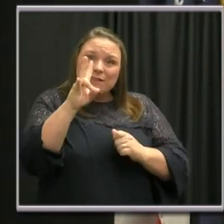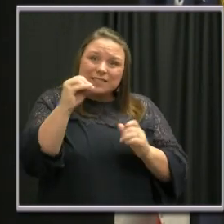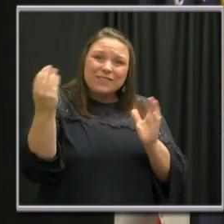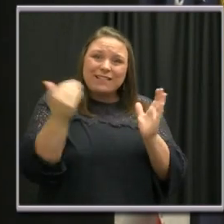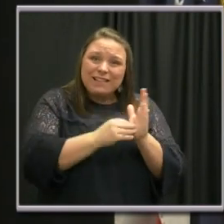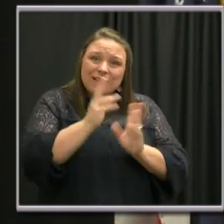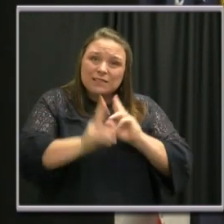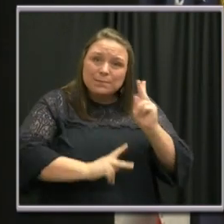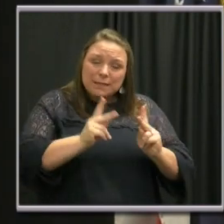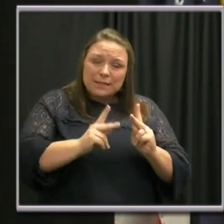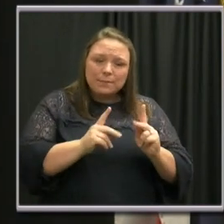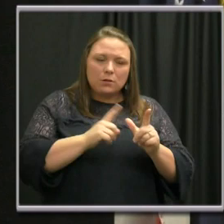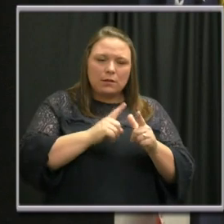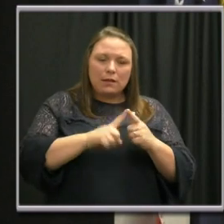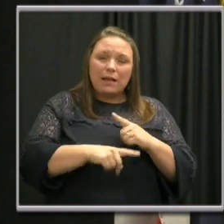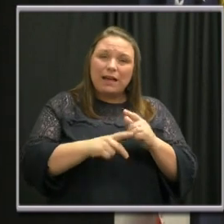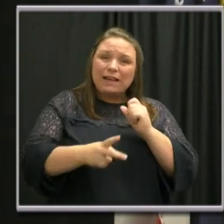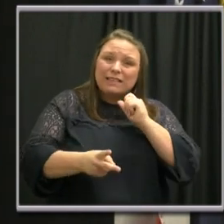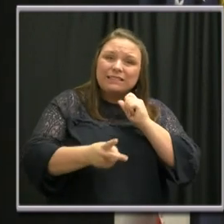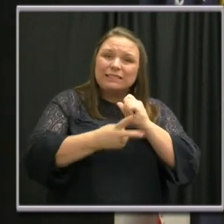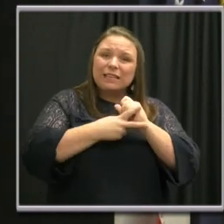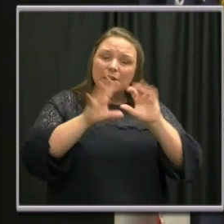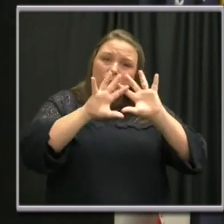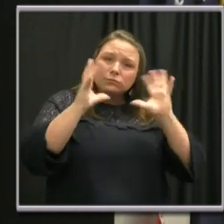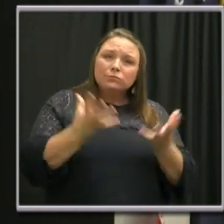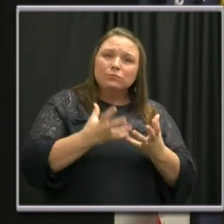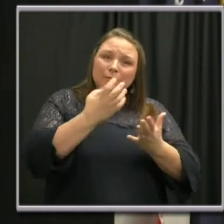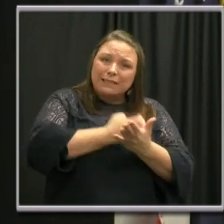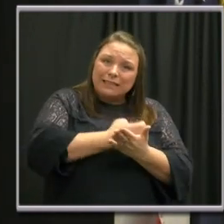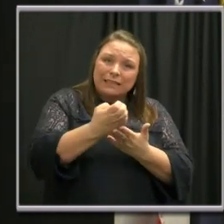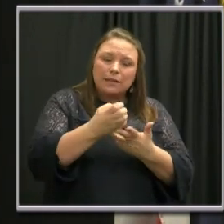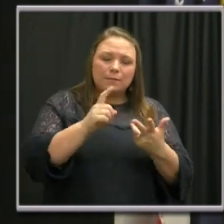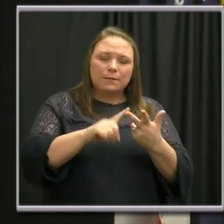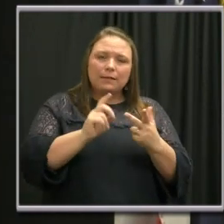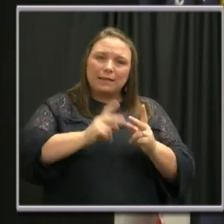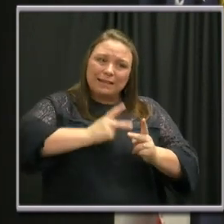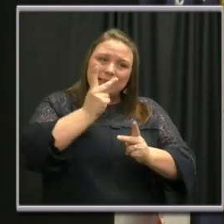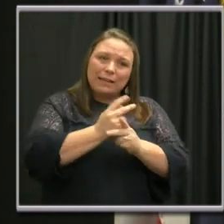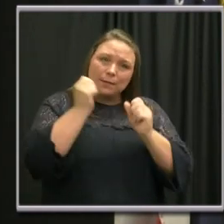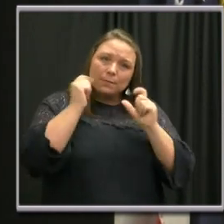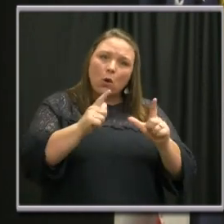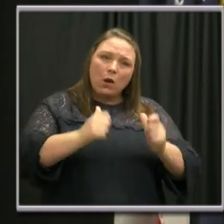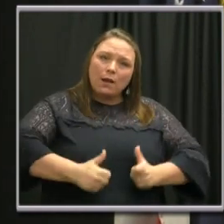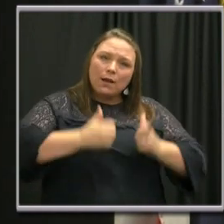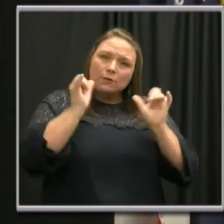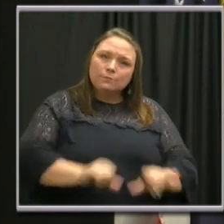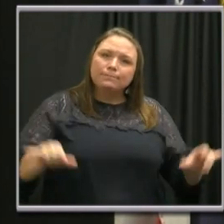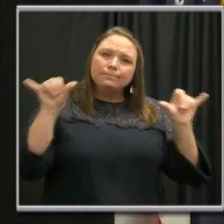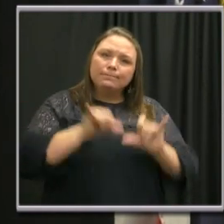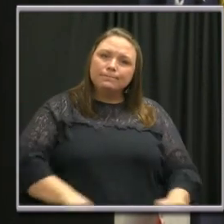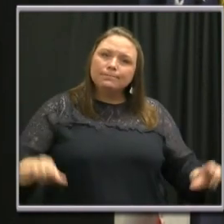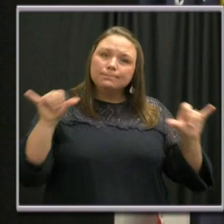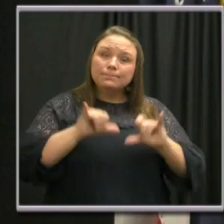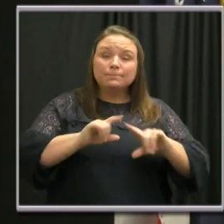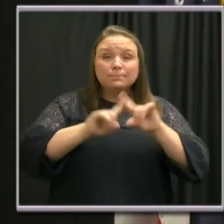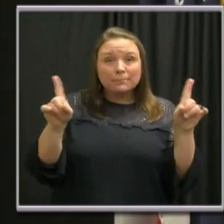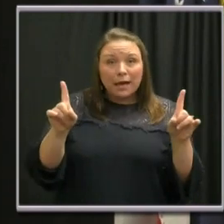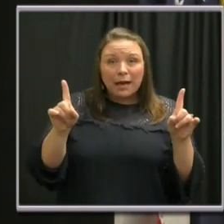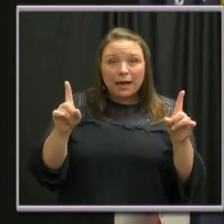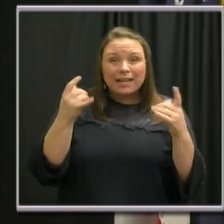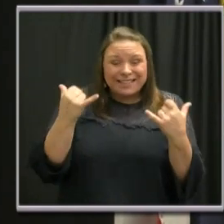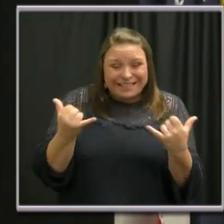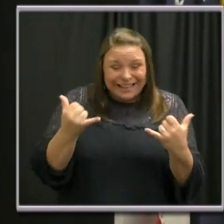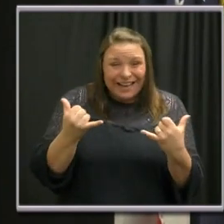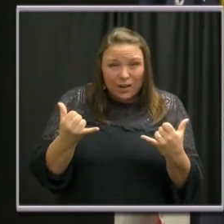save the global economy, and keep us living the lifestyle that we've all become accustomed to. But here's the difference,